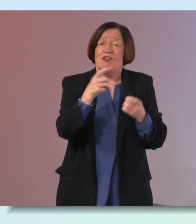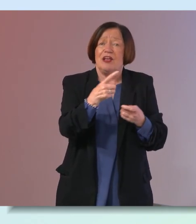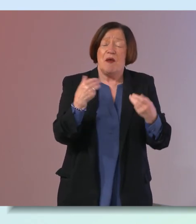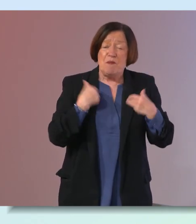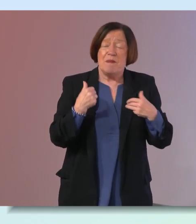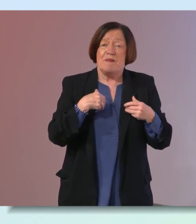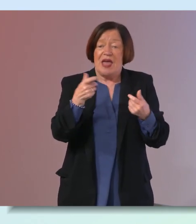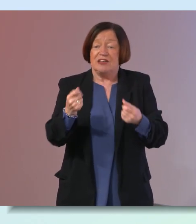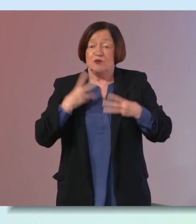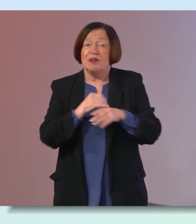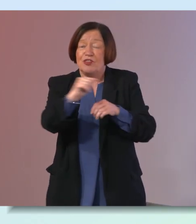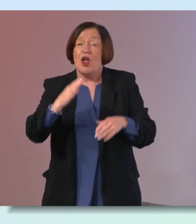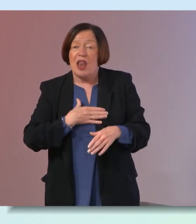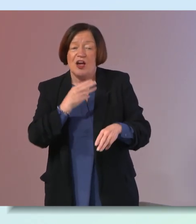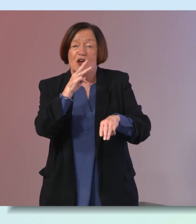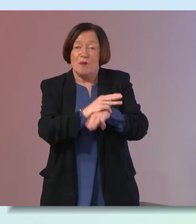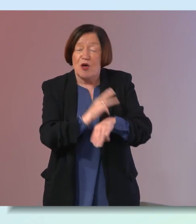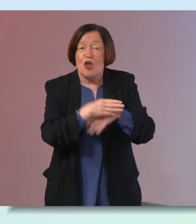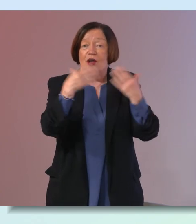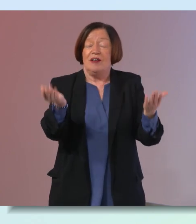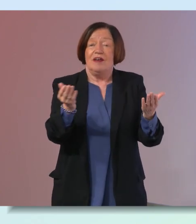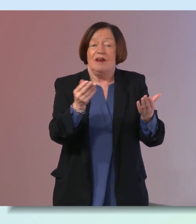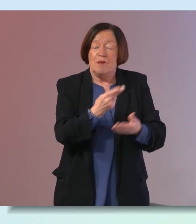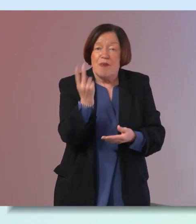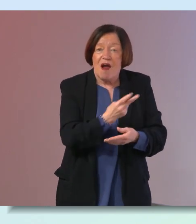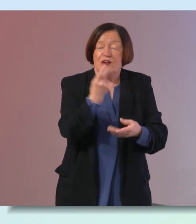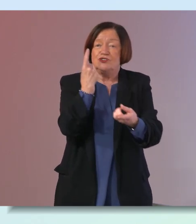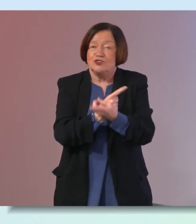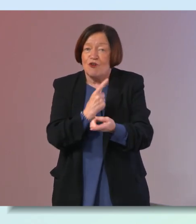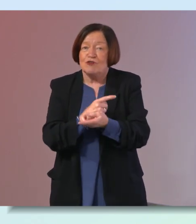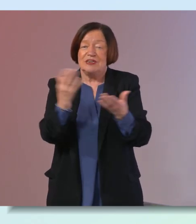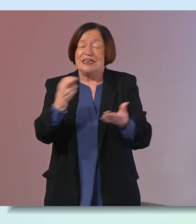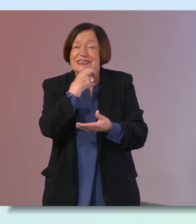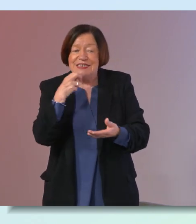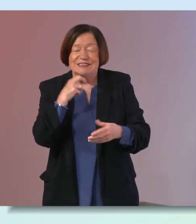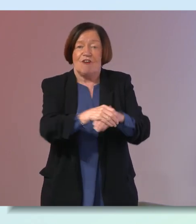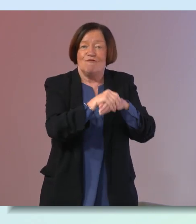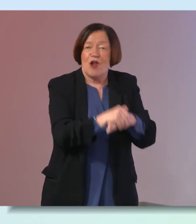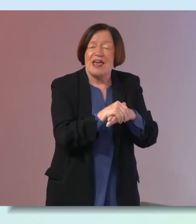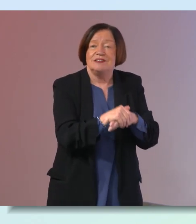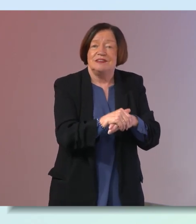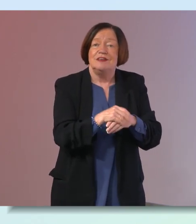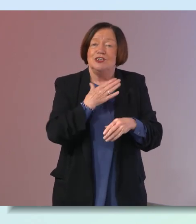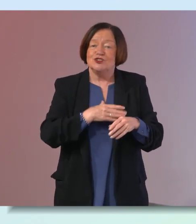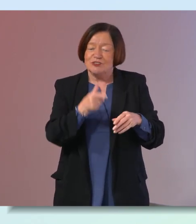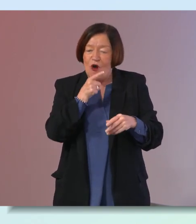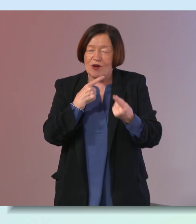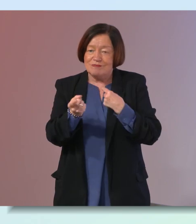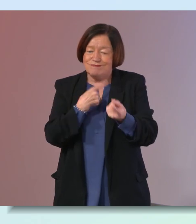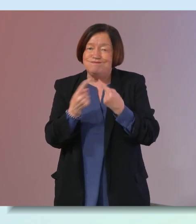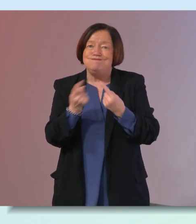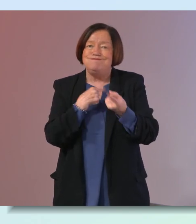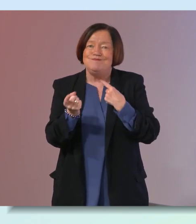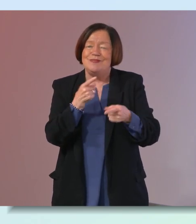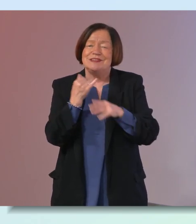has a woman in their lives you know a mother a mother yes partner daughter niece whatever a friend and so just talking is so important